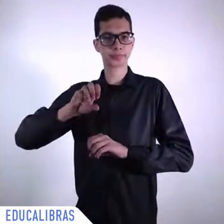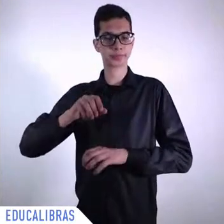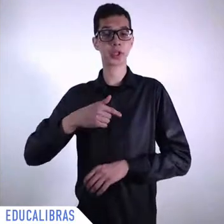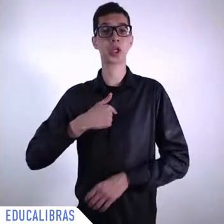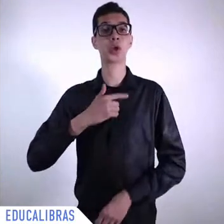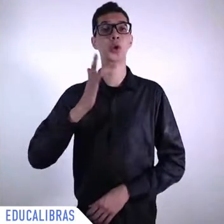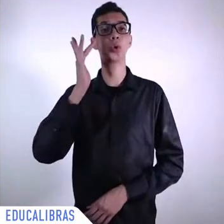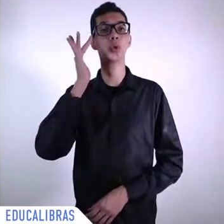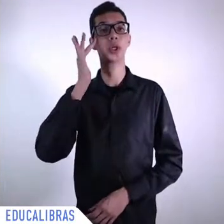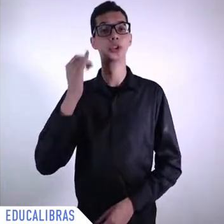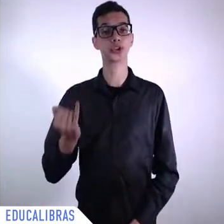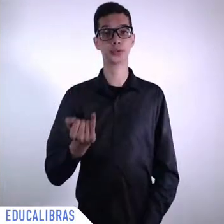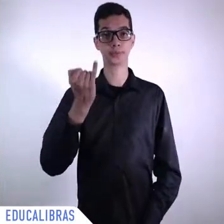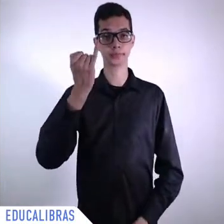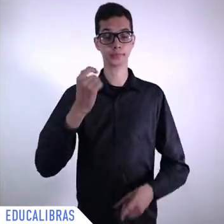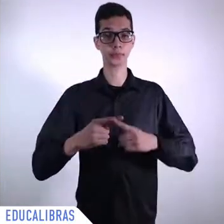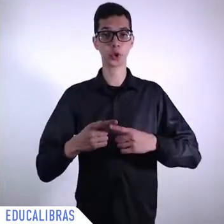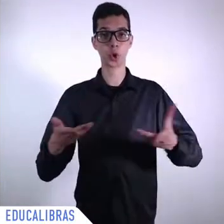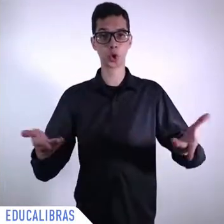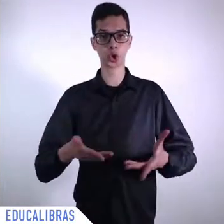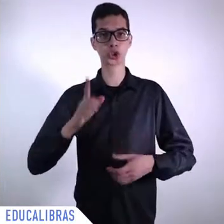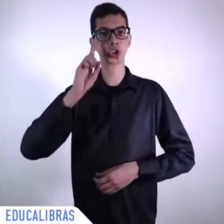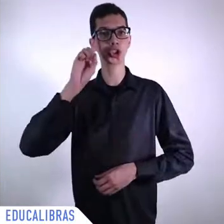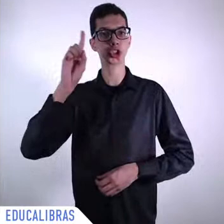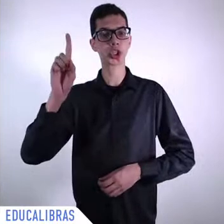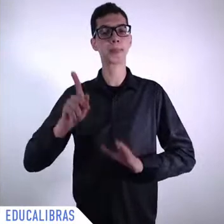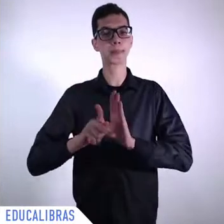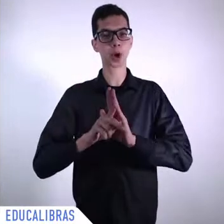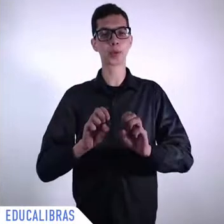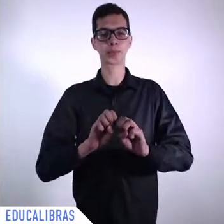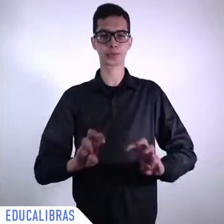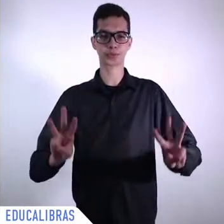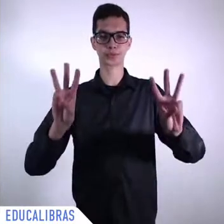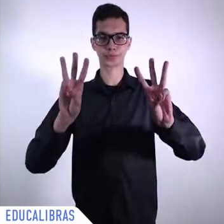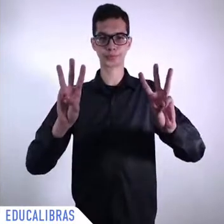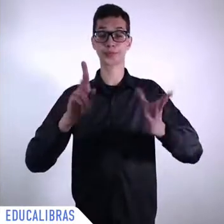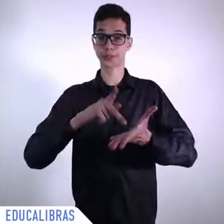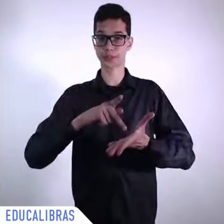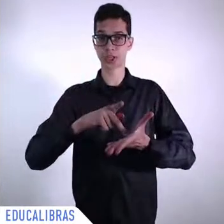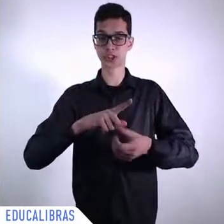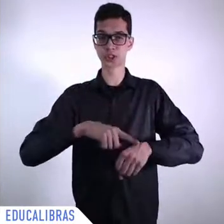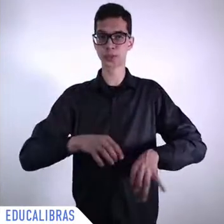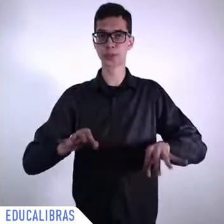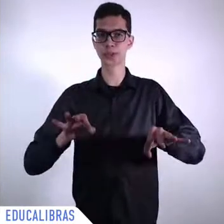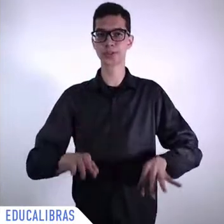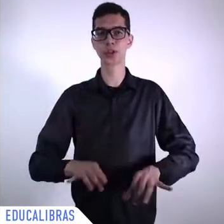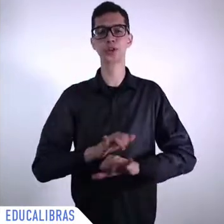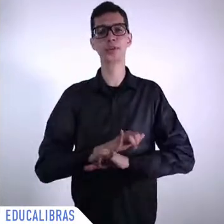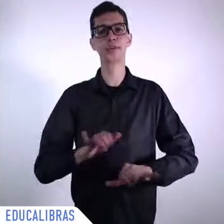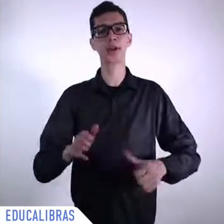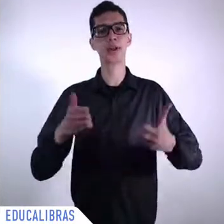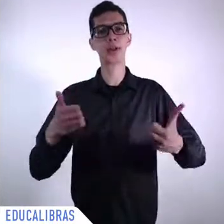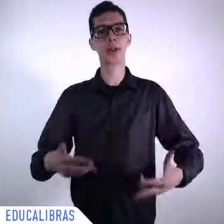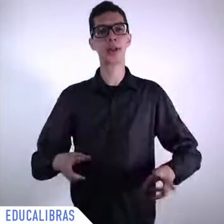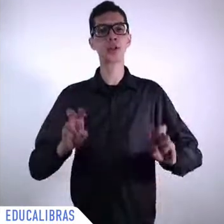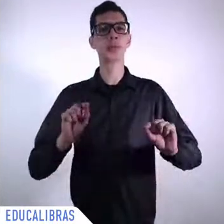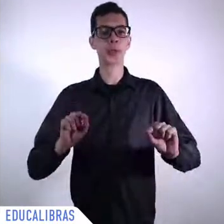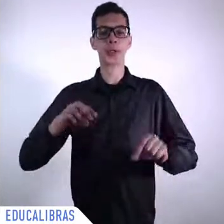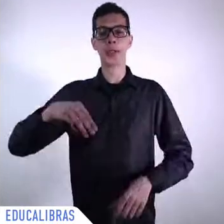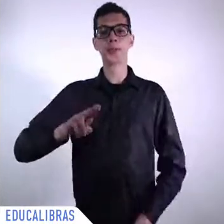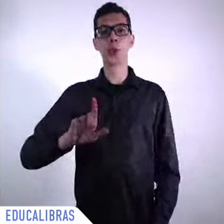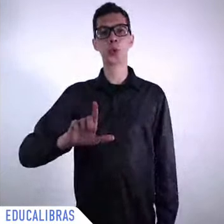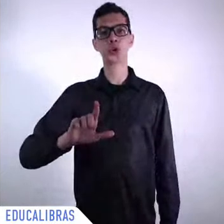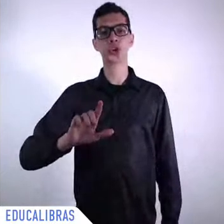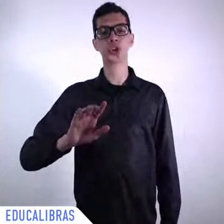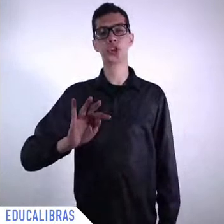it's the right time to speak about multilateralism, United Nations, sustainable development agenda, the